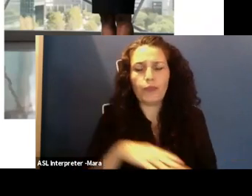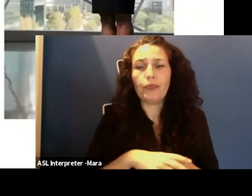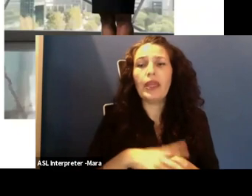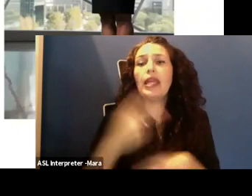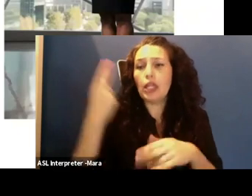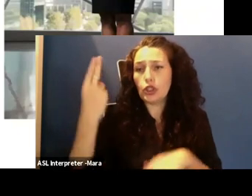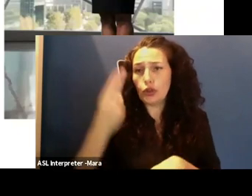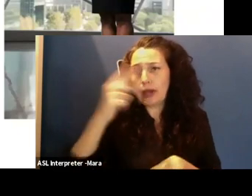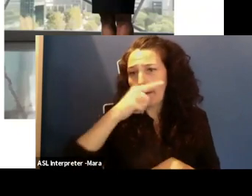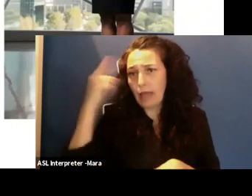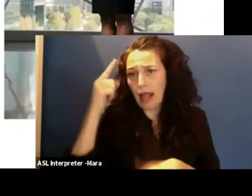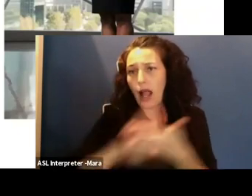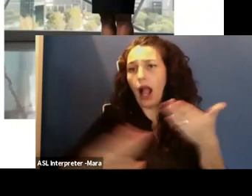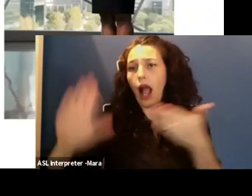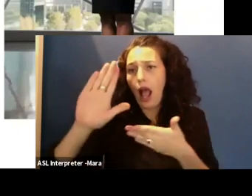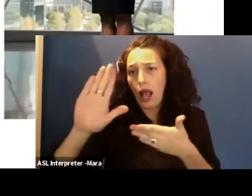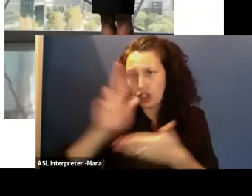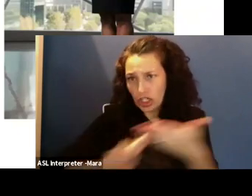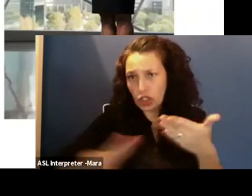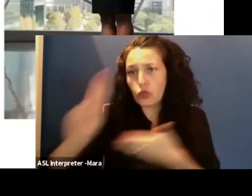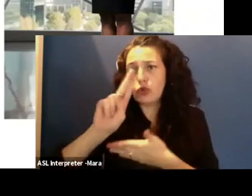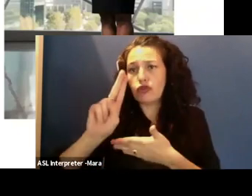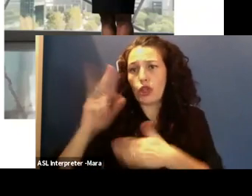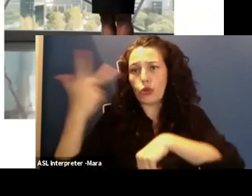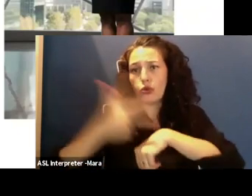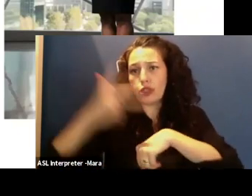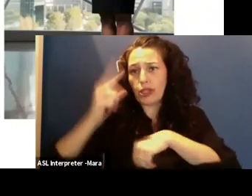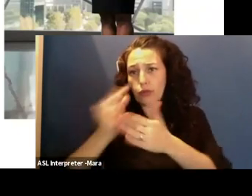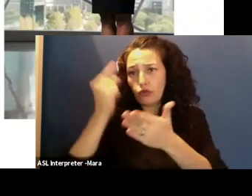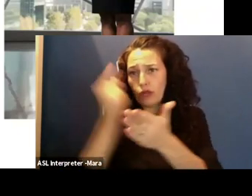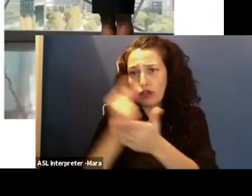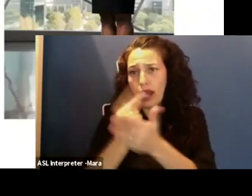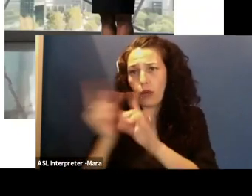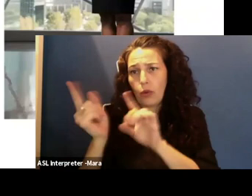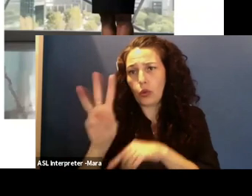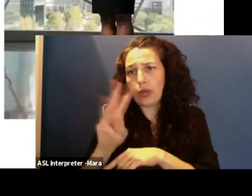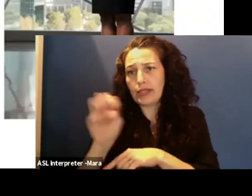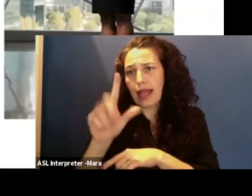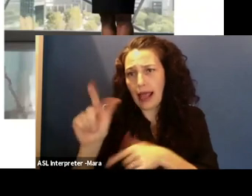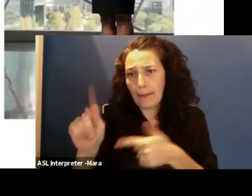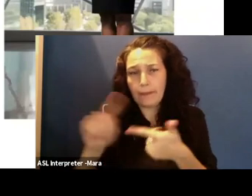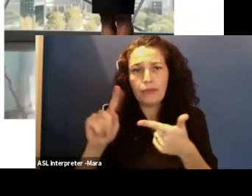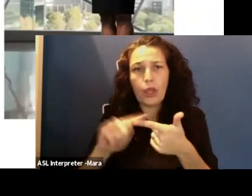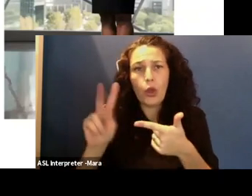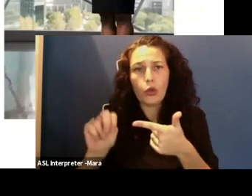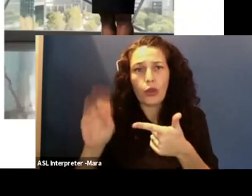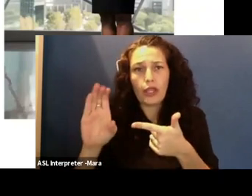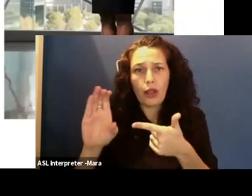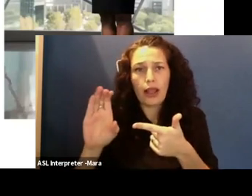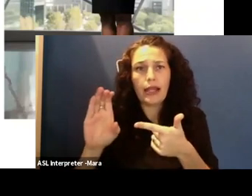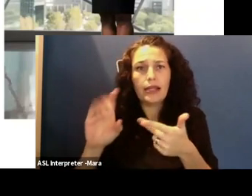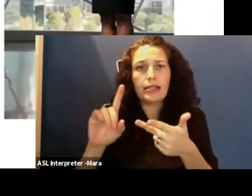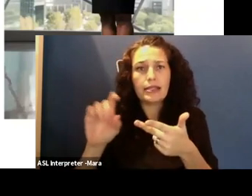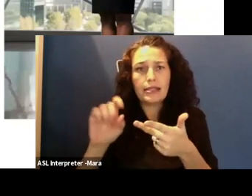colleges and universities. And so I'm a three time graduate. I went to Winston-Salem State, North Carolina Central, where I work now and